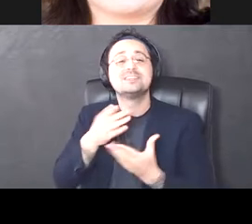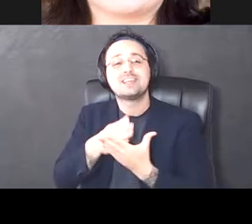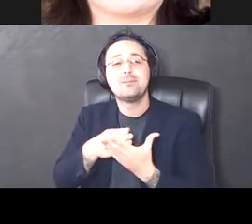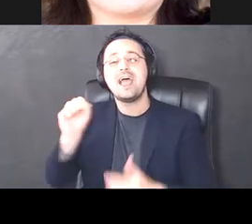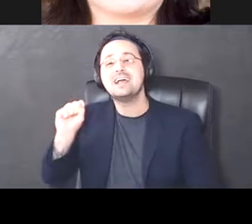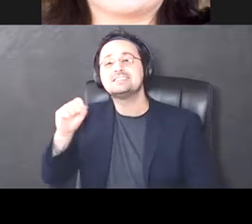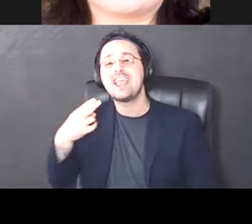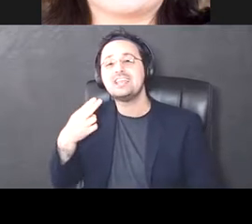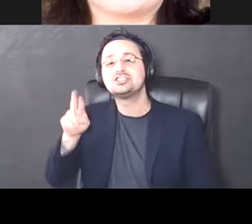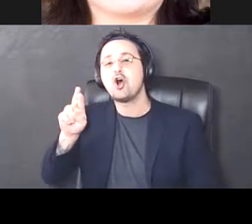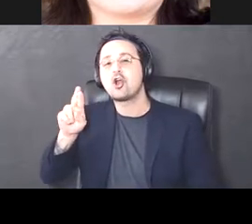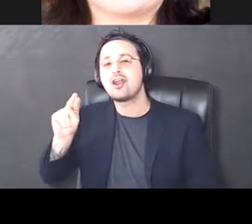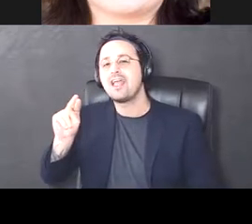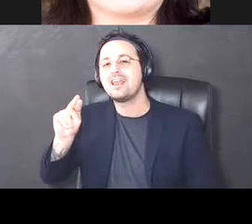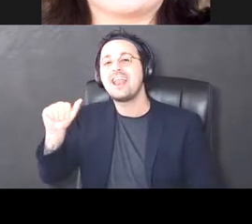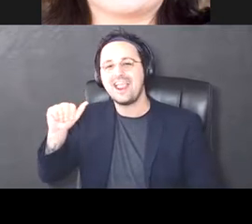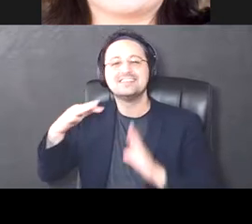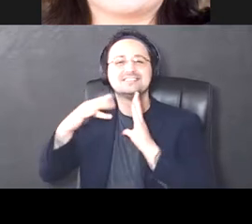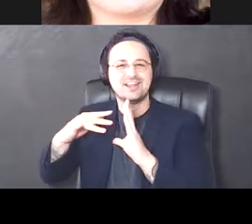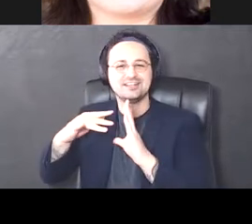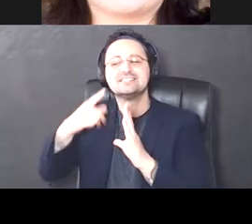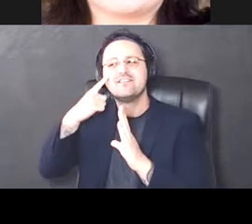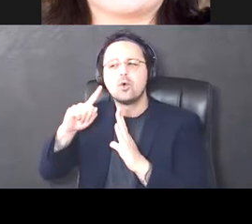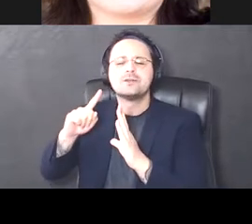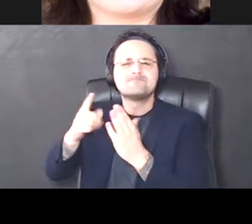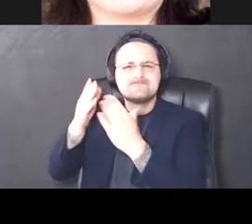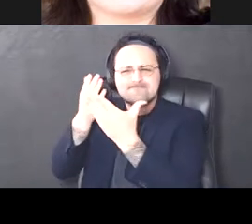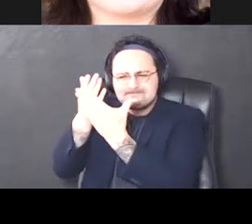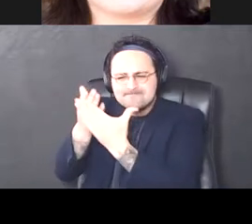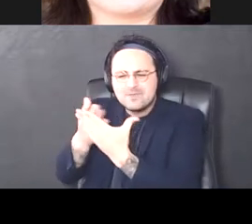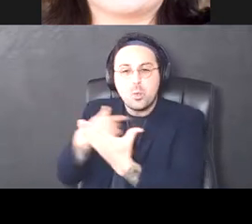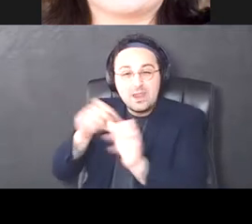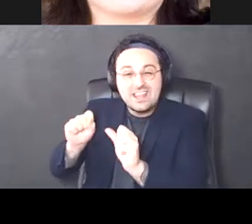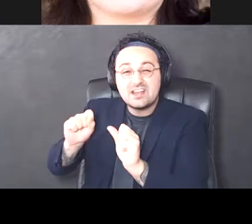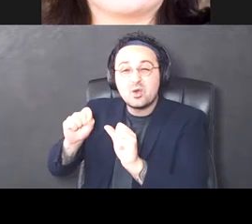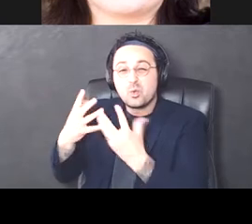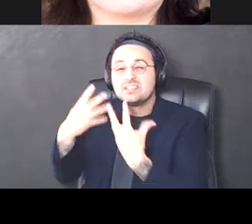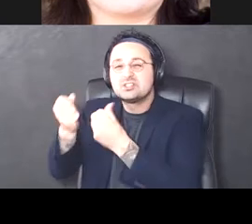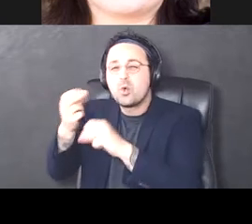studies at the moment to knock down expression and see if we restore normal excitability of the circuit.